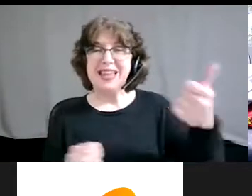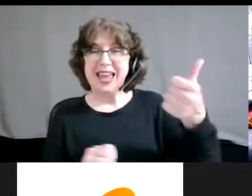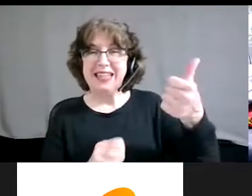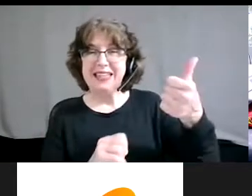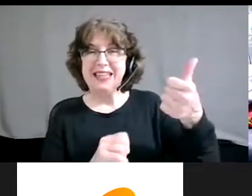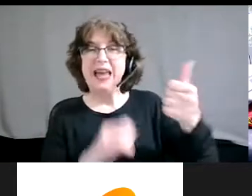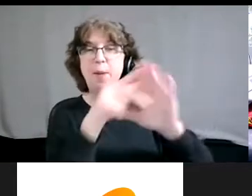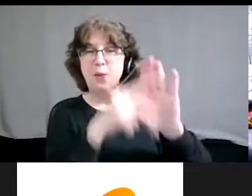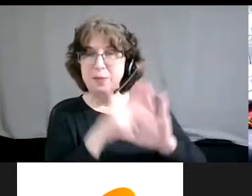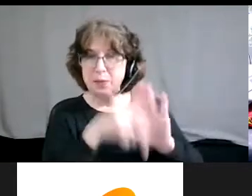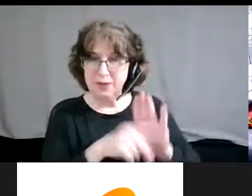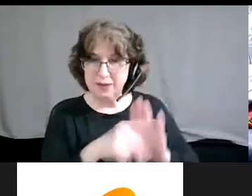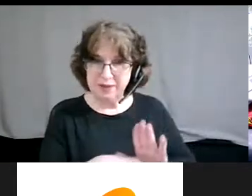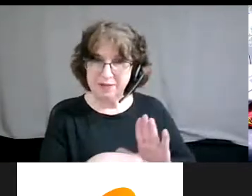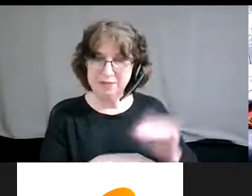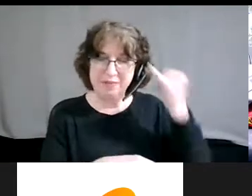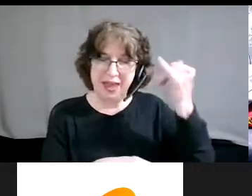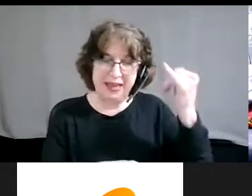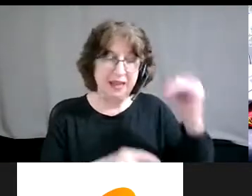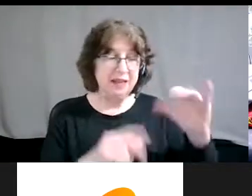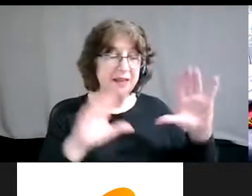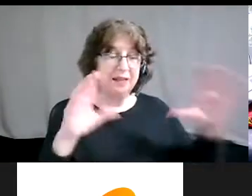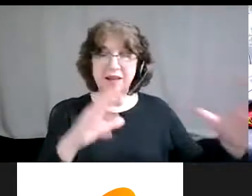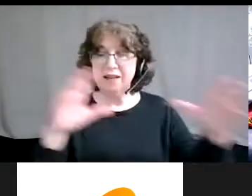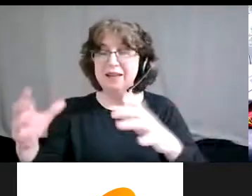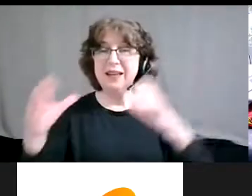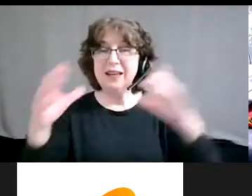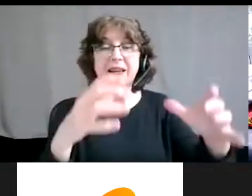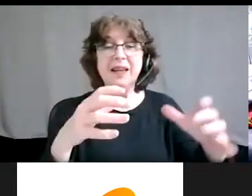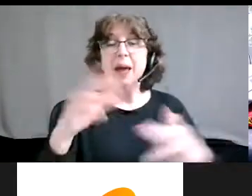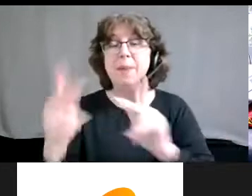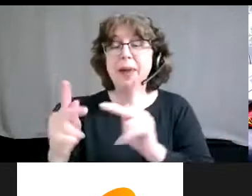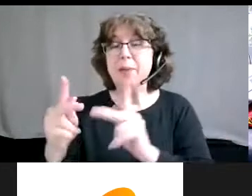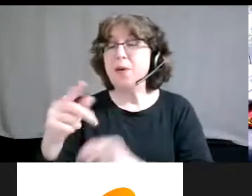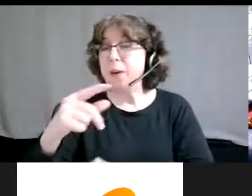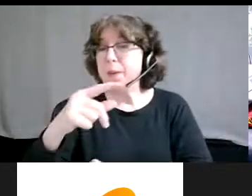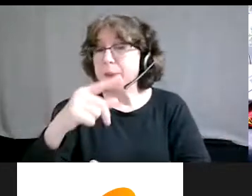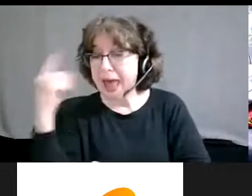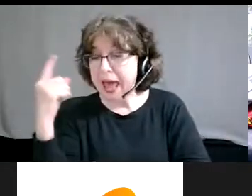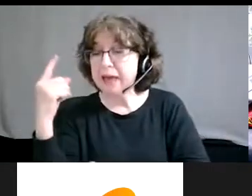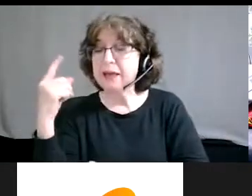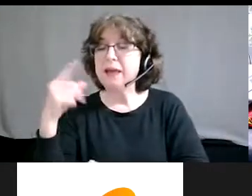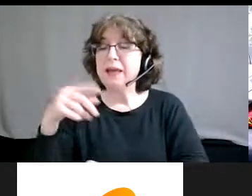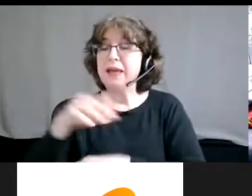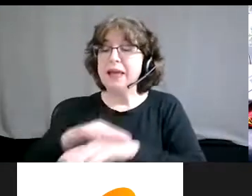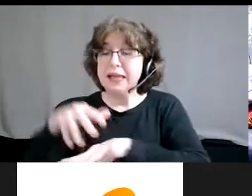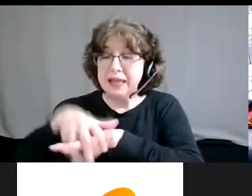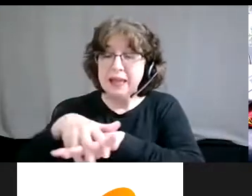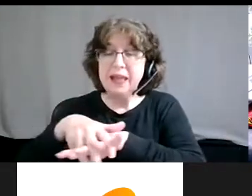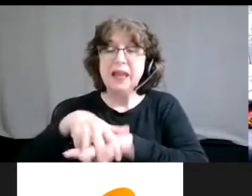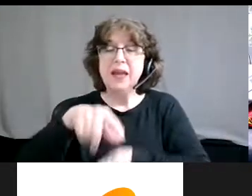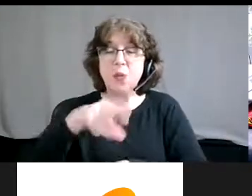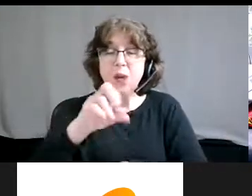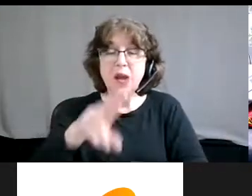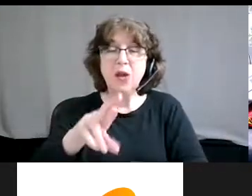was, uh, co-created by a group of black, brown, indigenous, queer, trans, non-binary, uh,